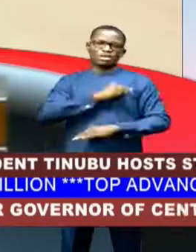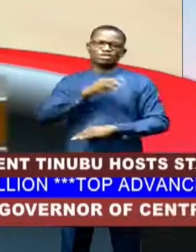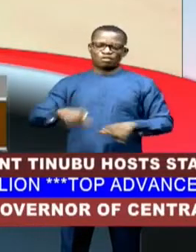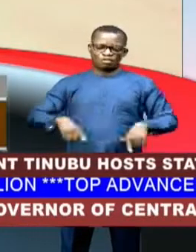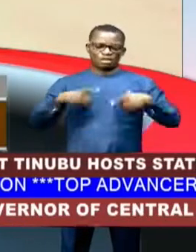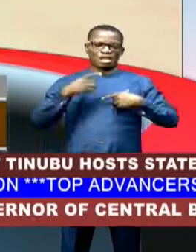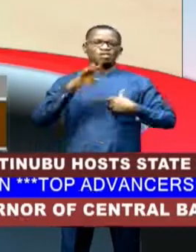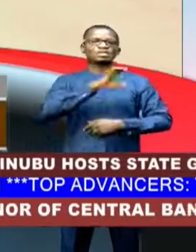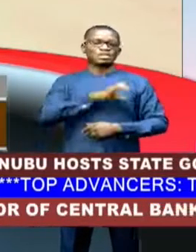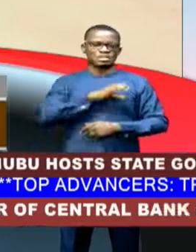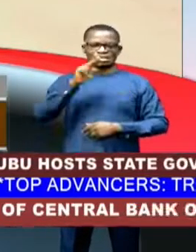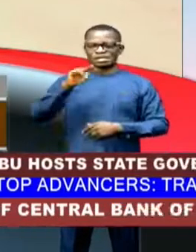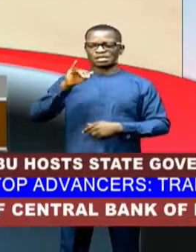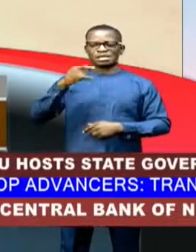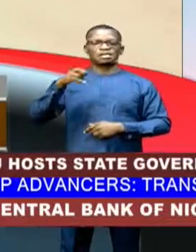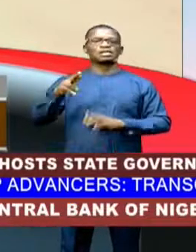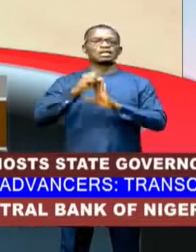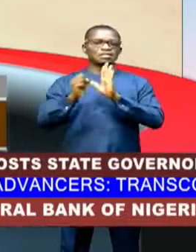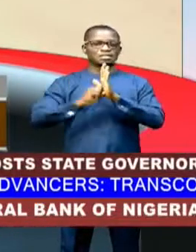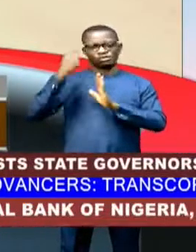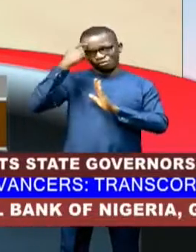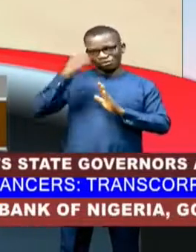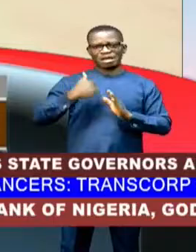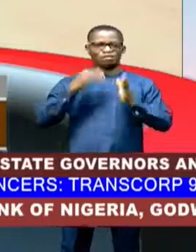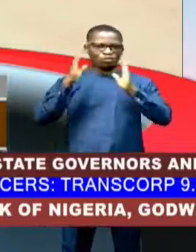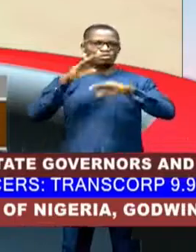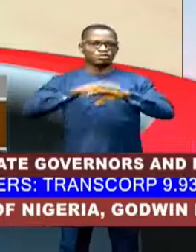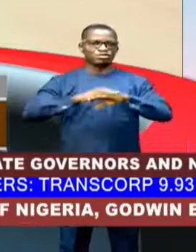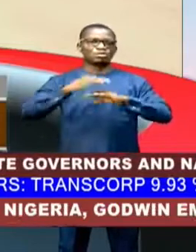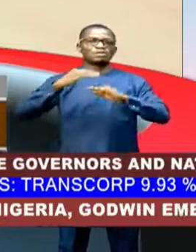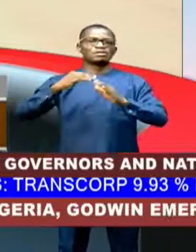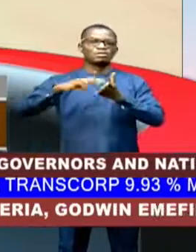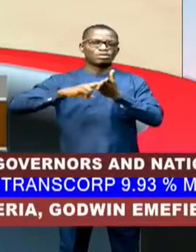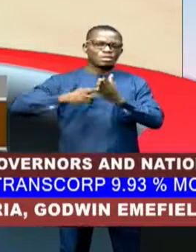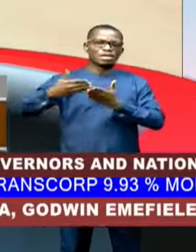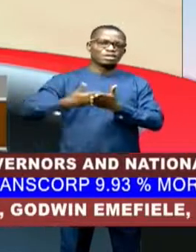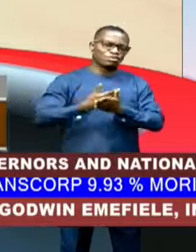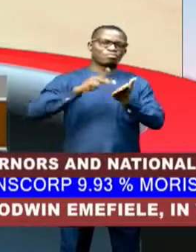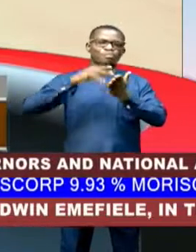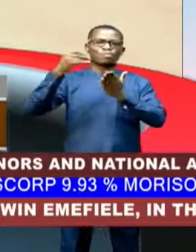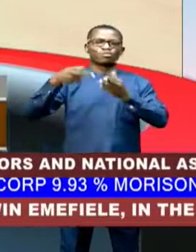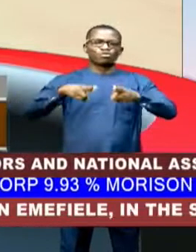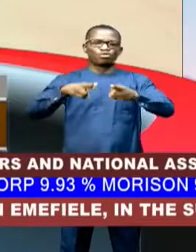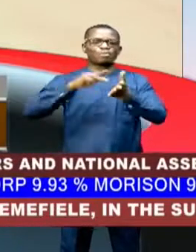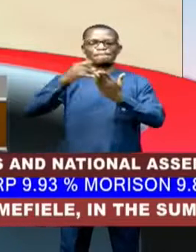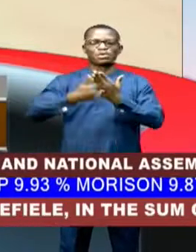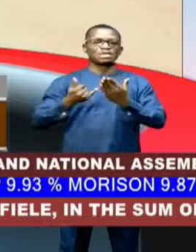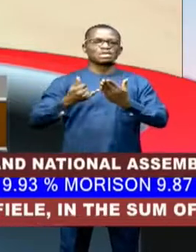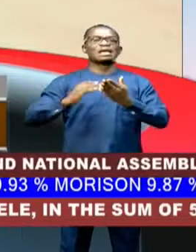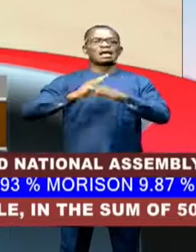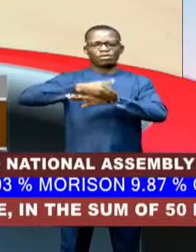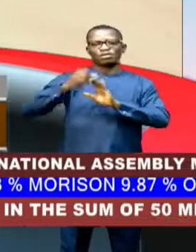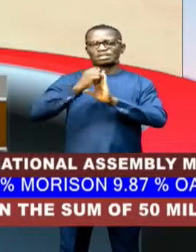Niger State Government has so far impact on the construction of 1,000 kilometers road projects spread across the state.